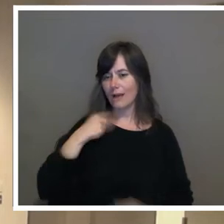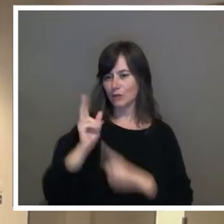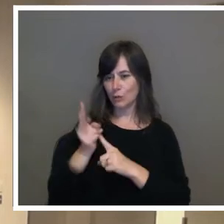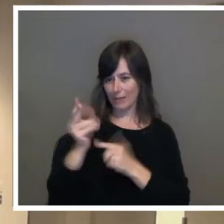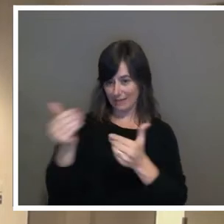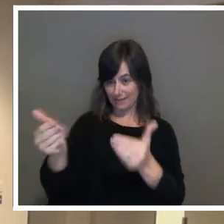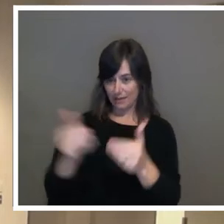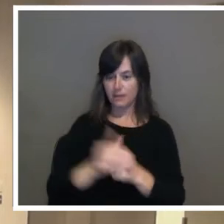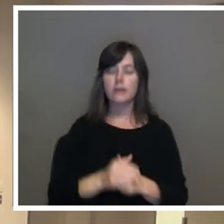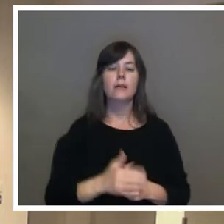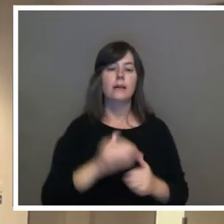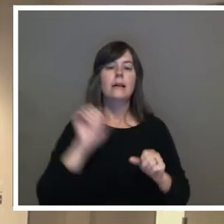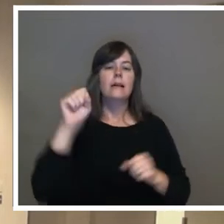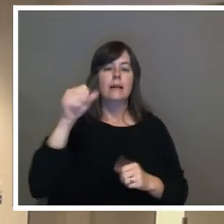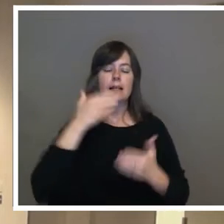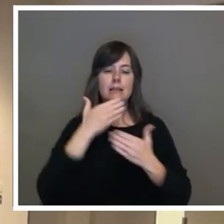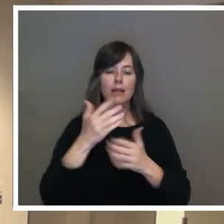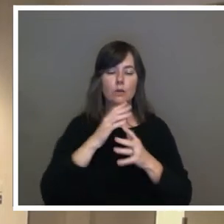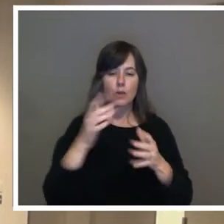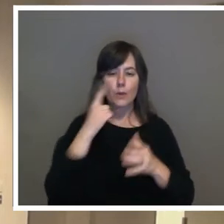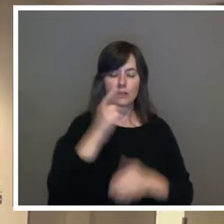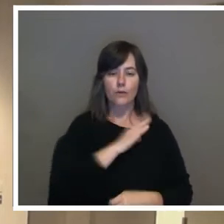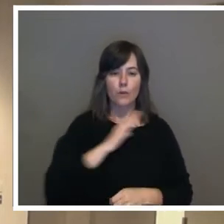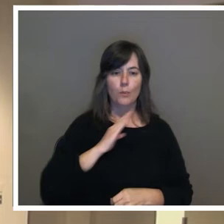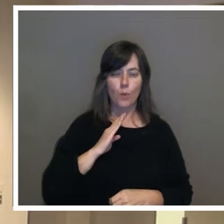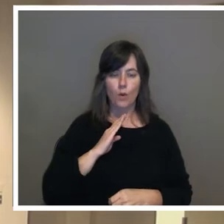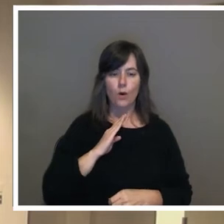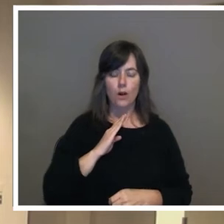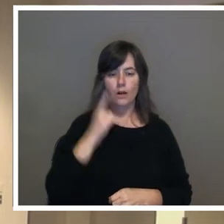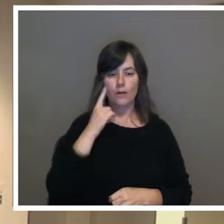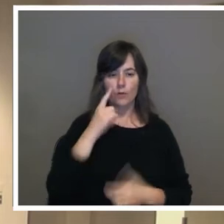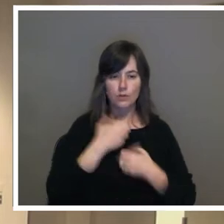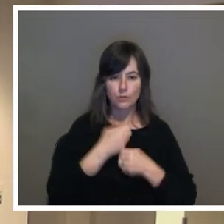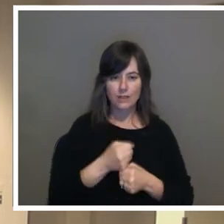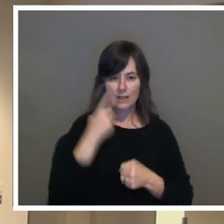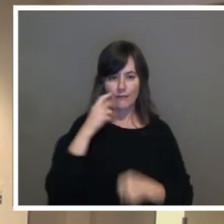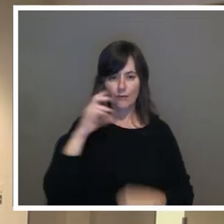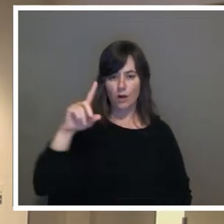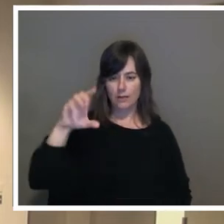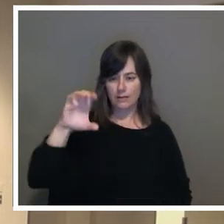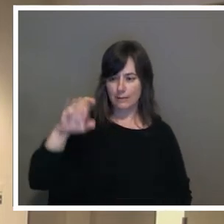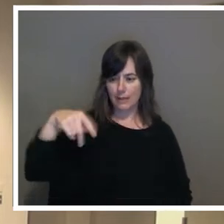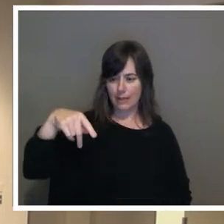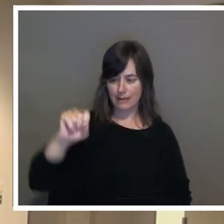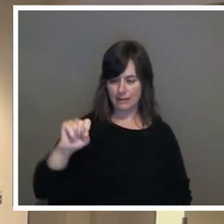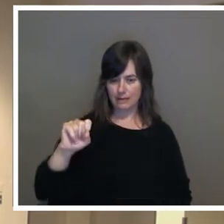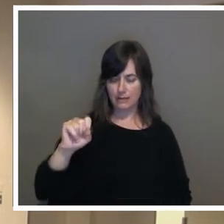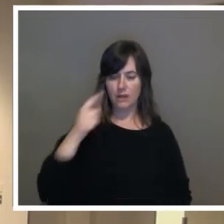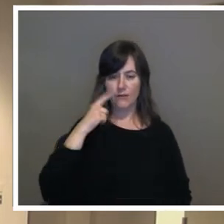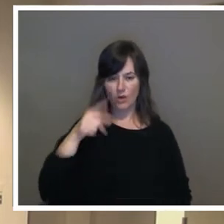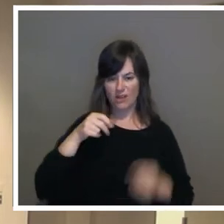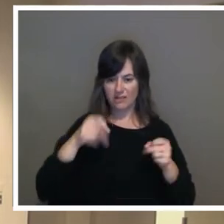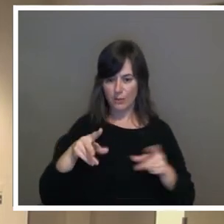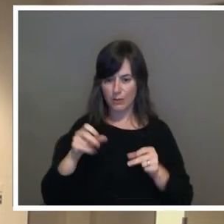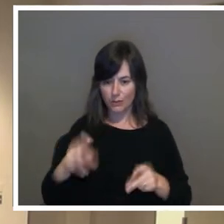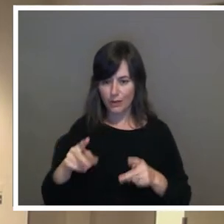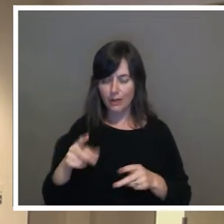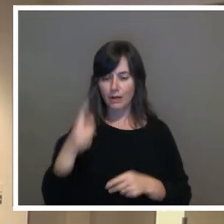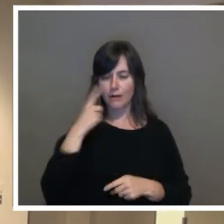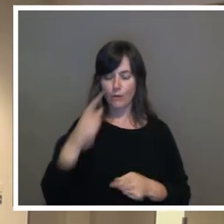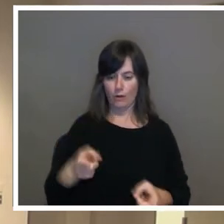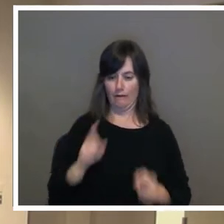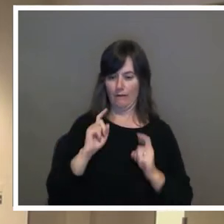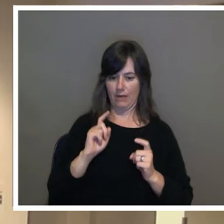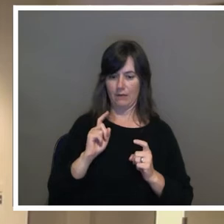Yes. Thank you very much to the Board of Trustees of CPS for this opportunity for giving me to